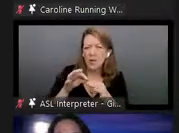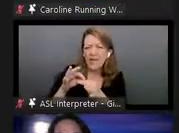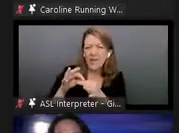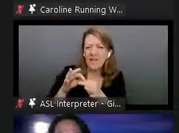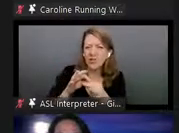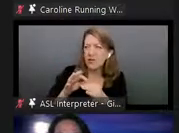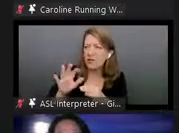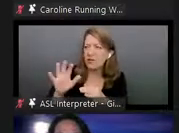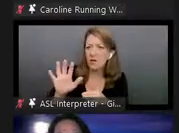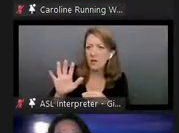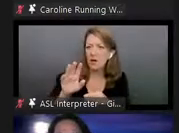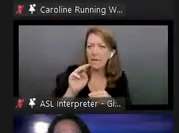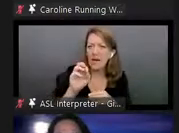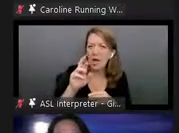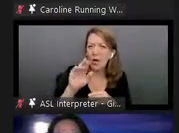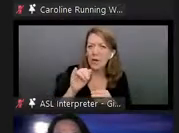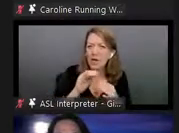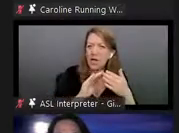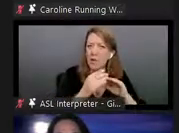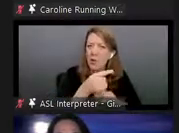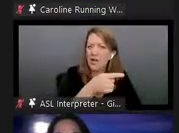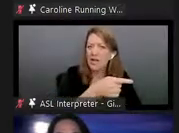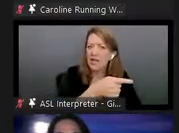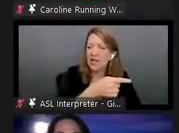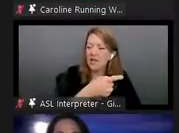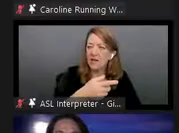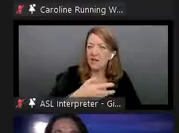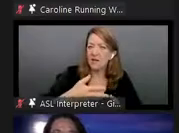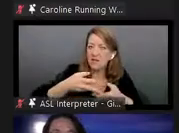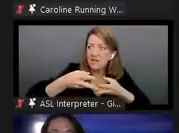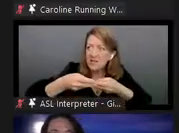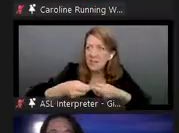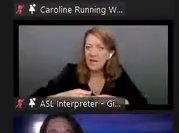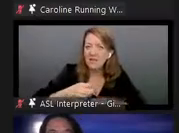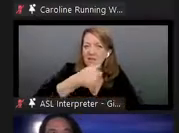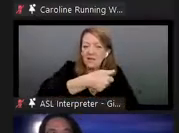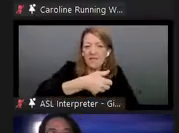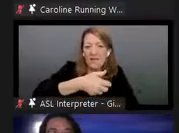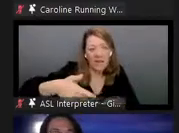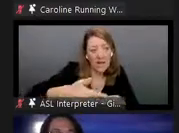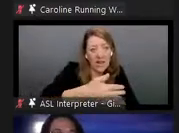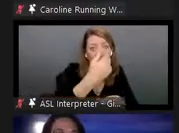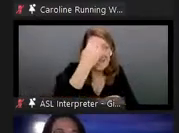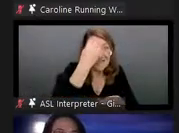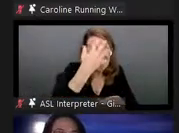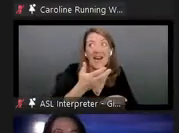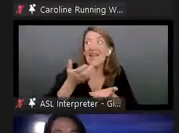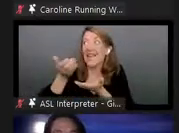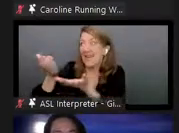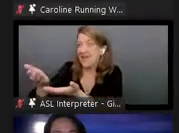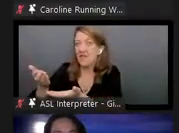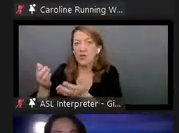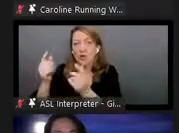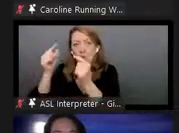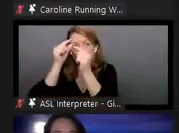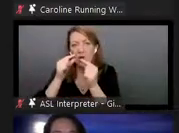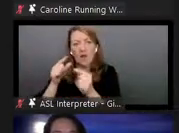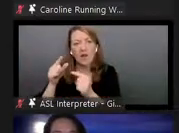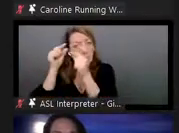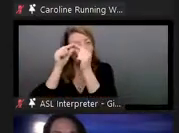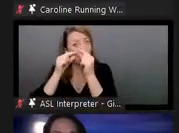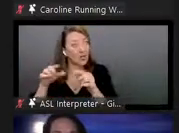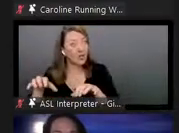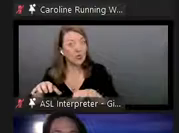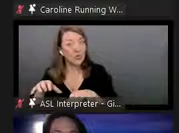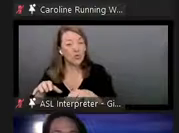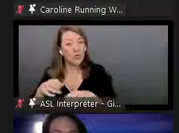communities at great, uh, expense, uh, may accumulate data, give it to Google. Google, Google will use it to create APIs that